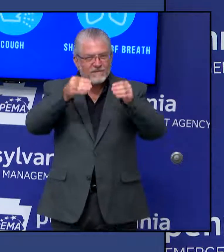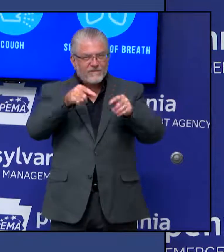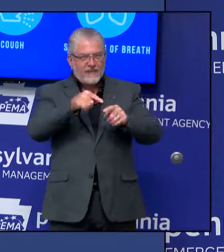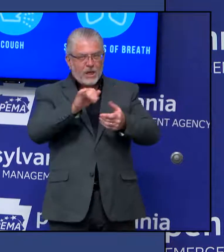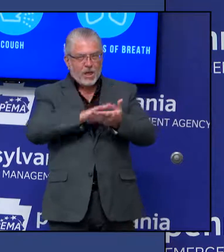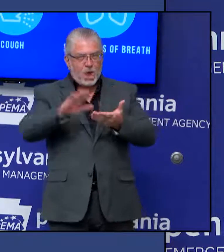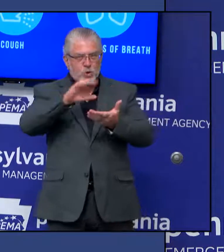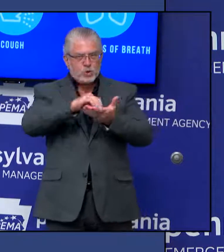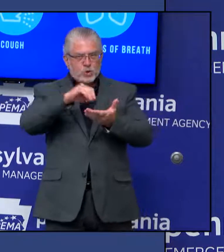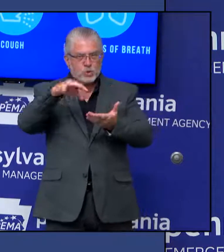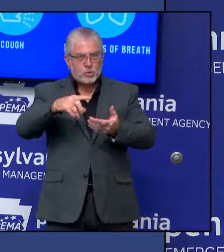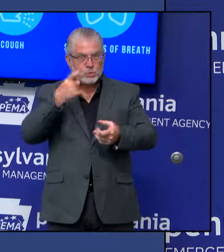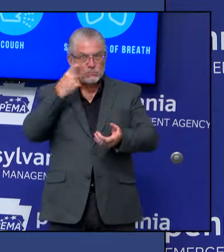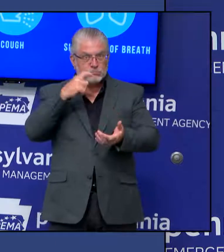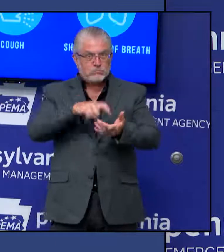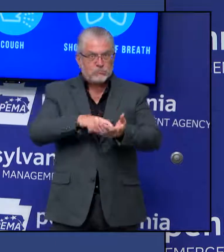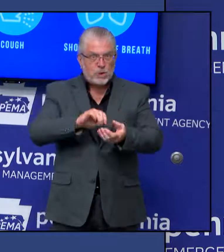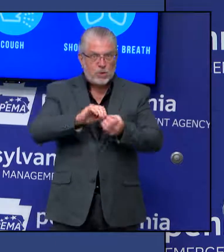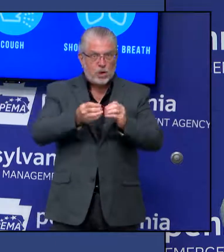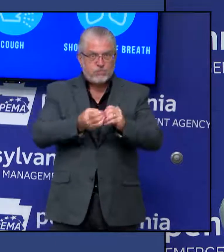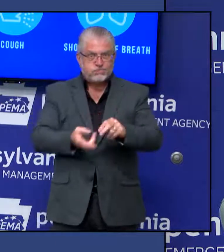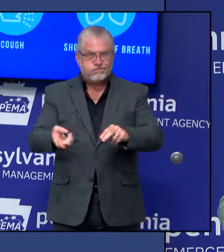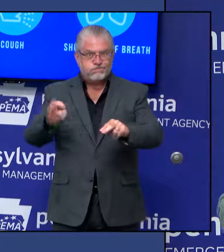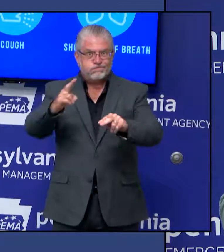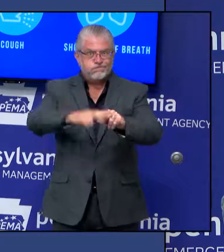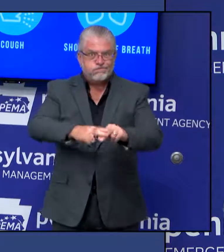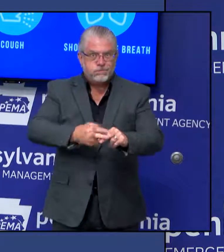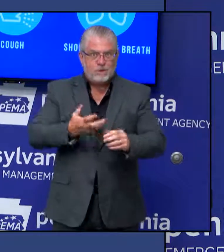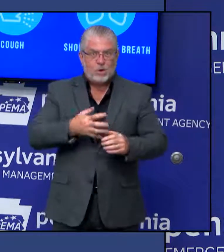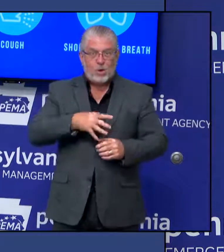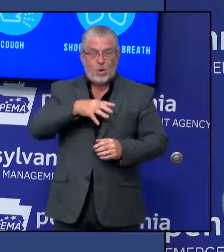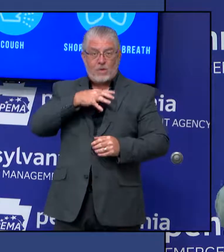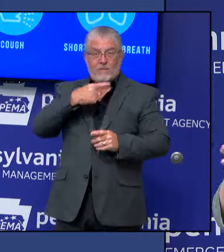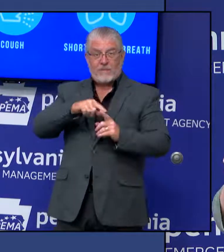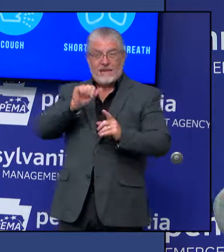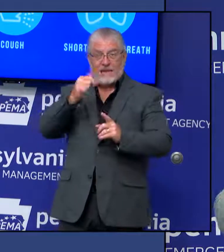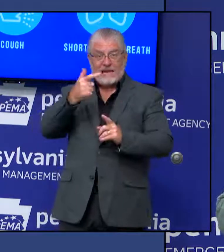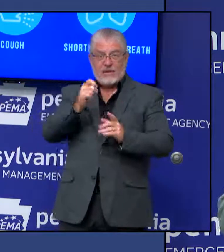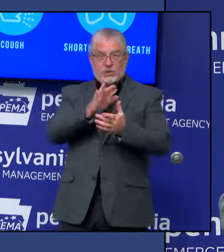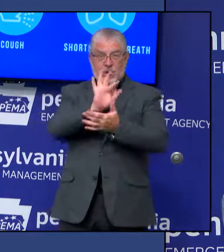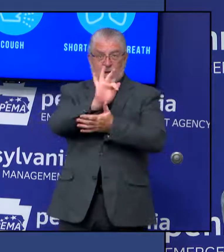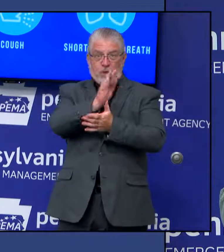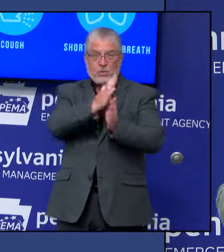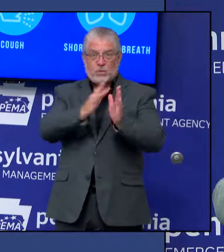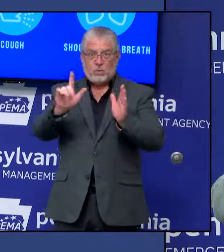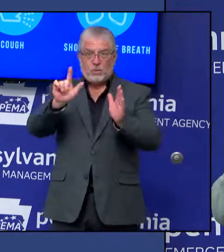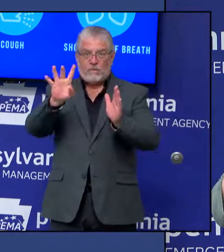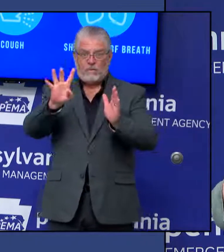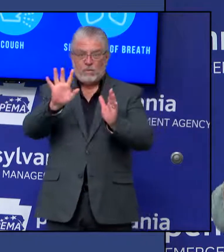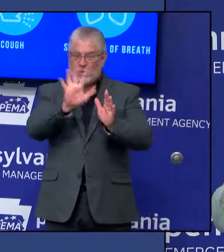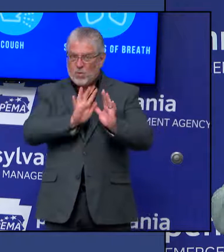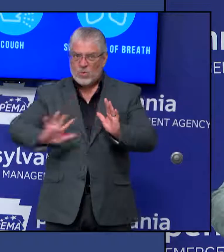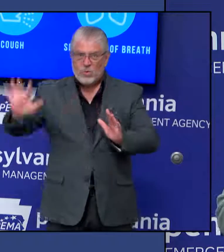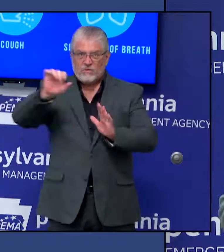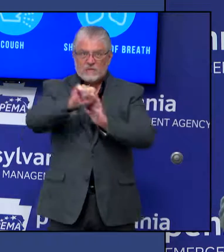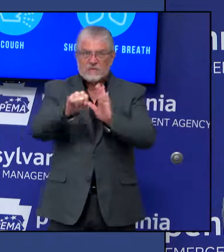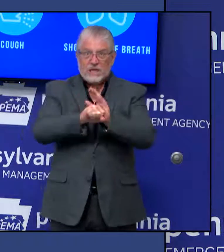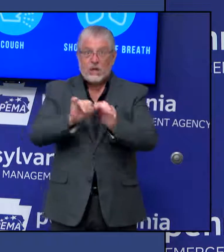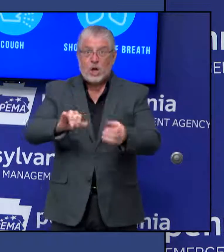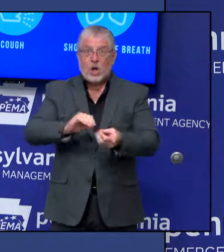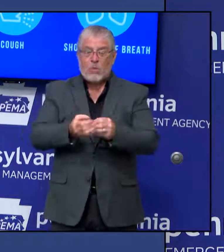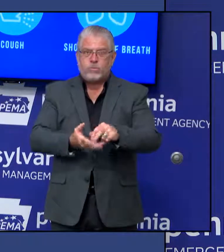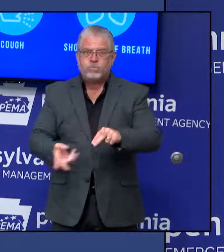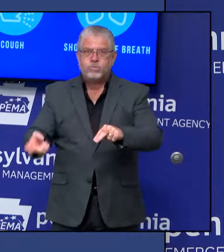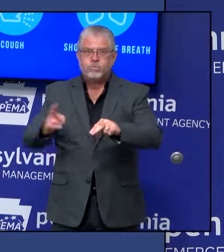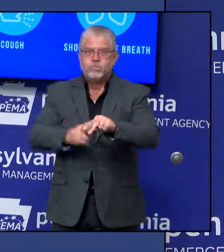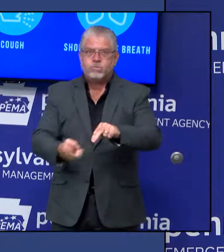terms of the numbers in 19 to 24-year-olds. Those numbers throughout the state have been going up significantly. We have